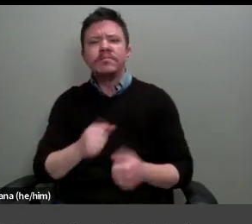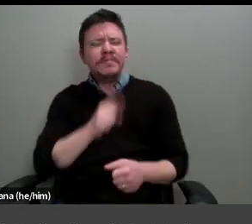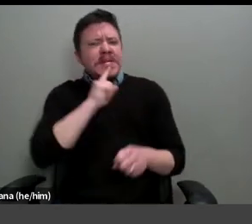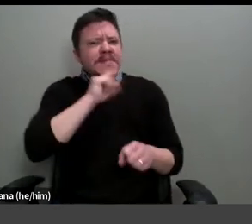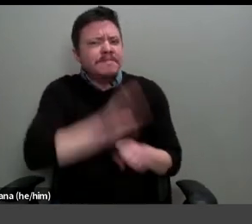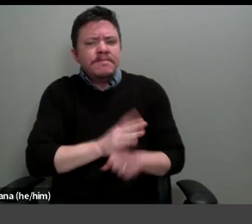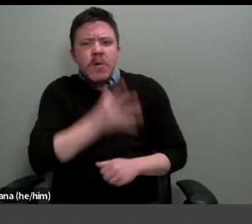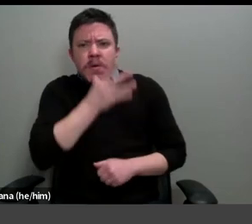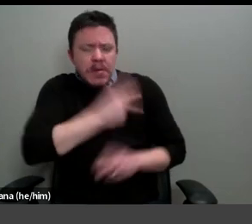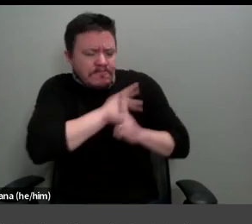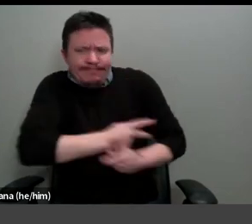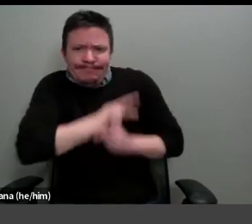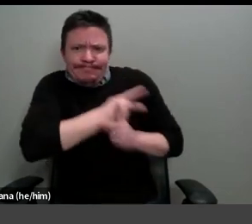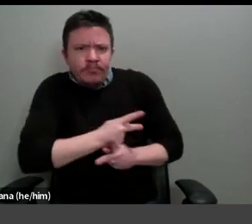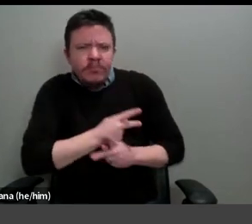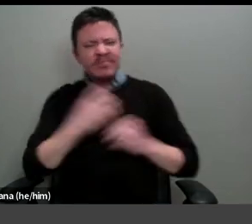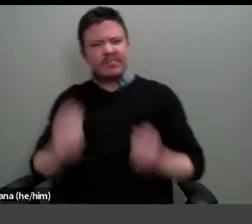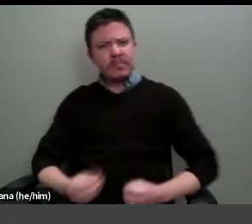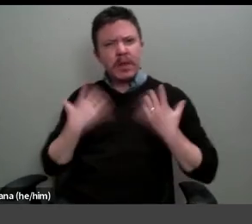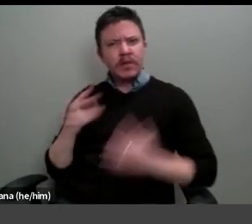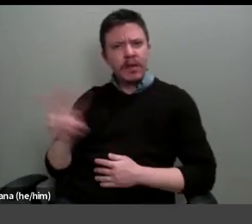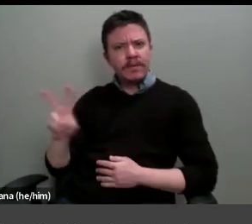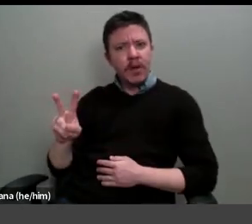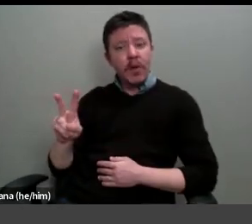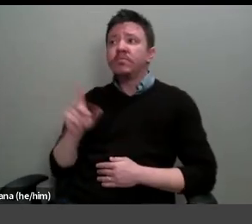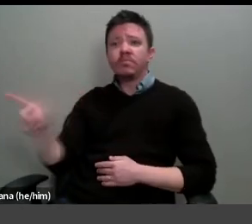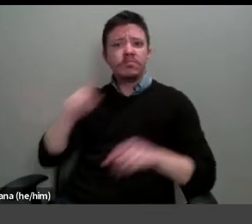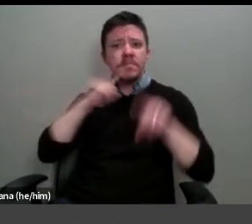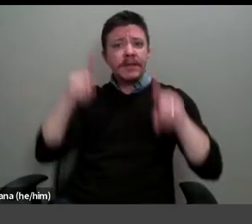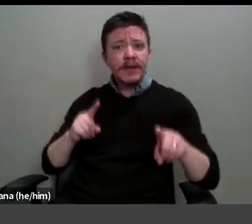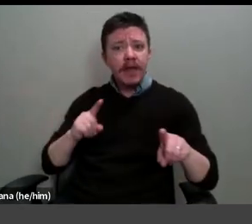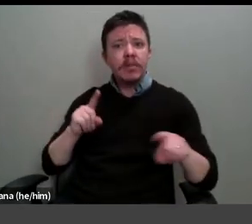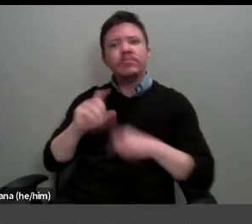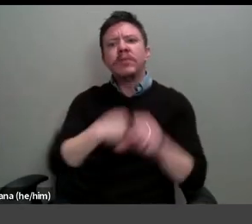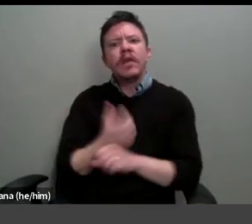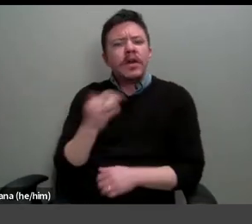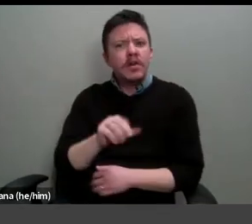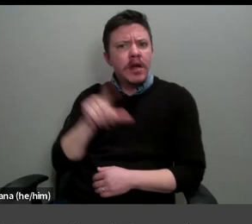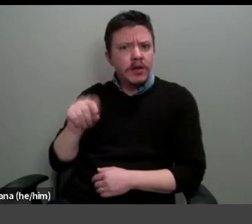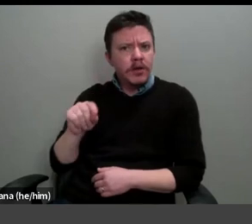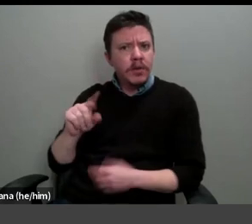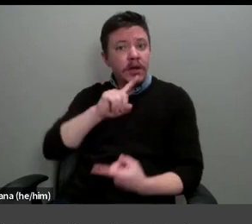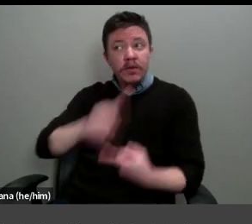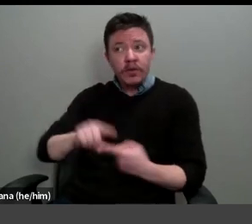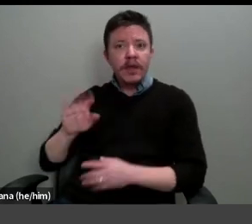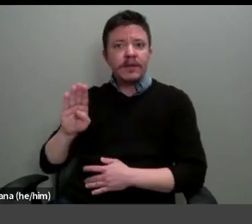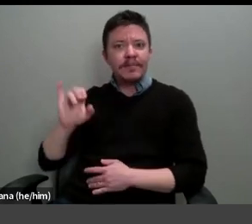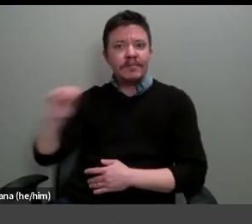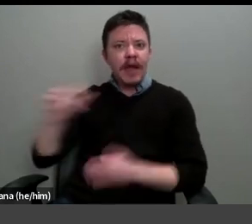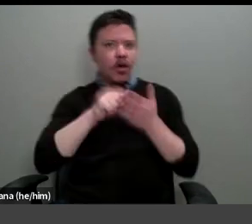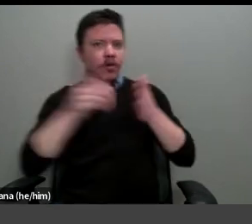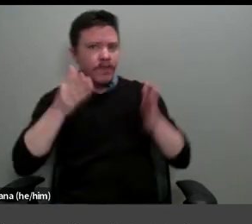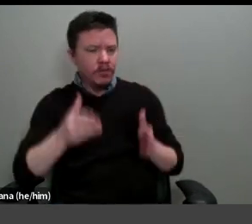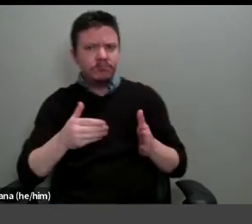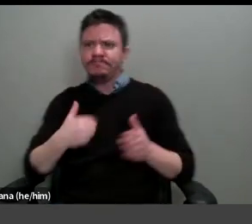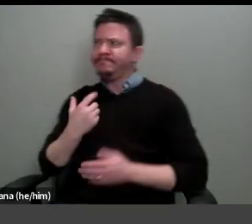Inspired perhaps by Vuillard's reported statement of 1920 to his biographer, Jacques Salomon, that